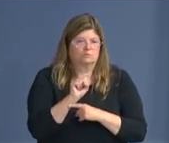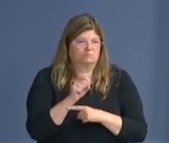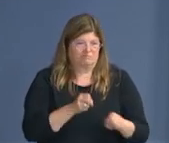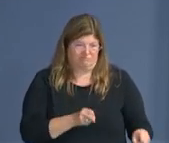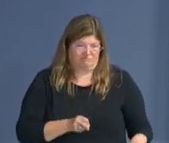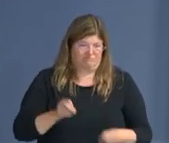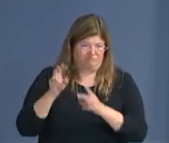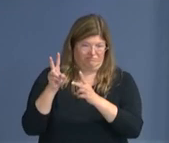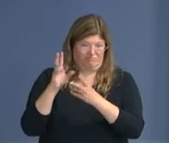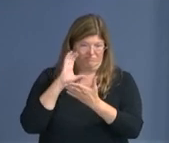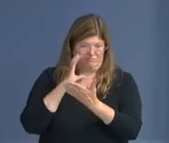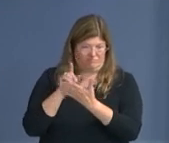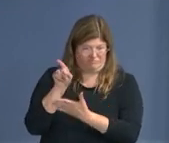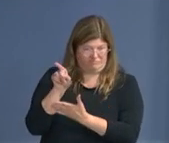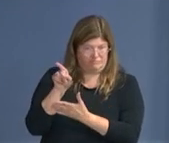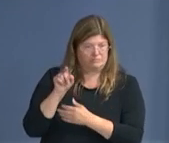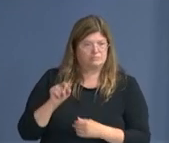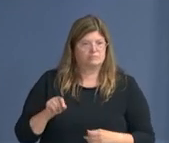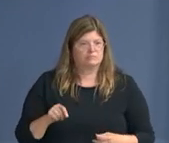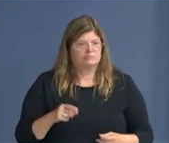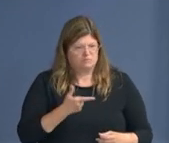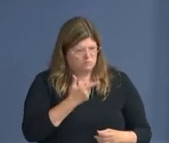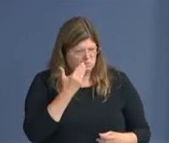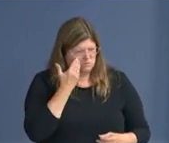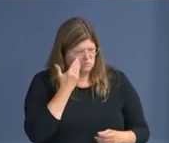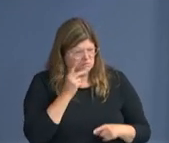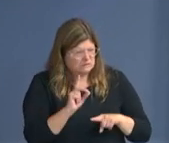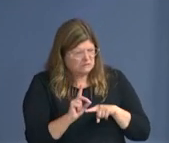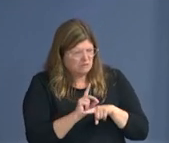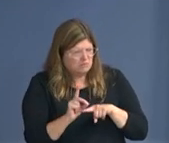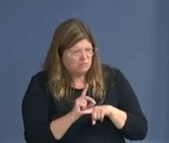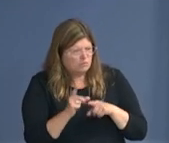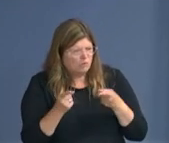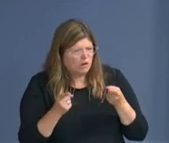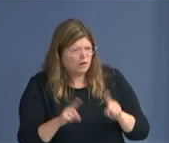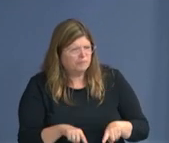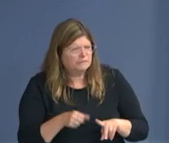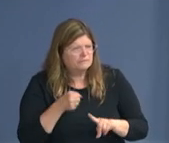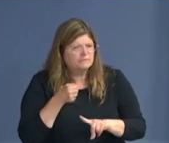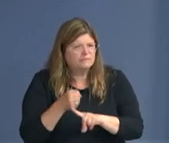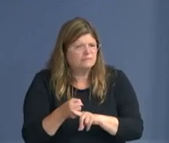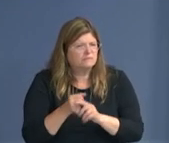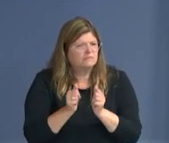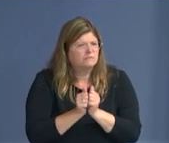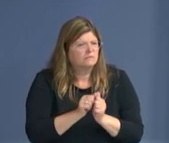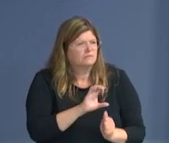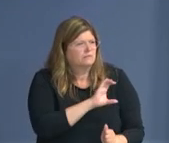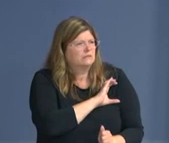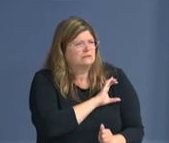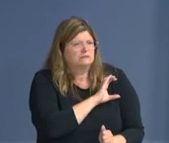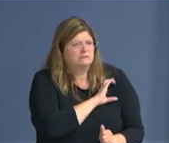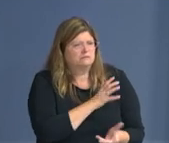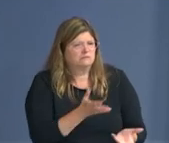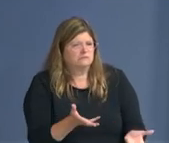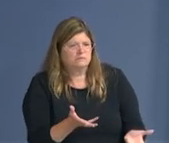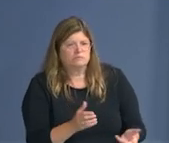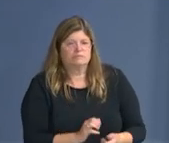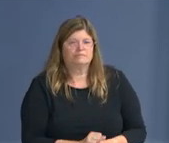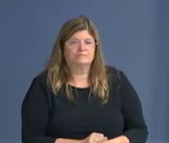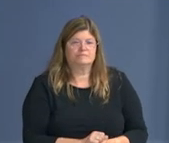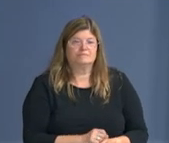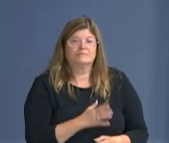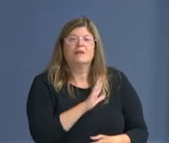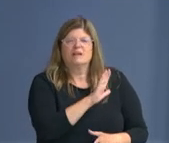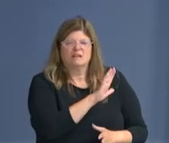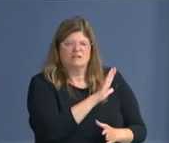is? That's something that we will handle internally, Mark, and continue to look at. Uh, and if I could ask one, one, one final question. With,